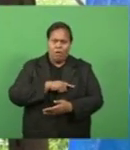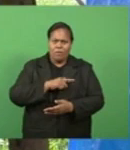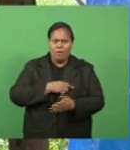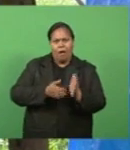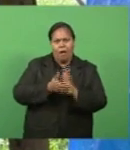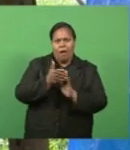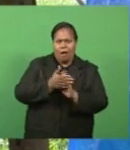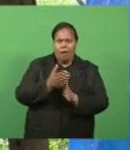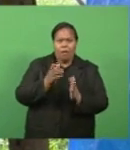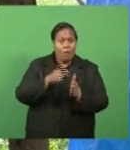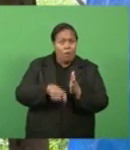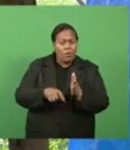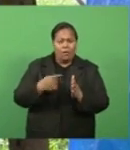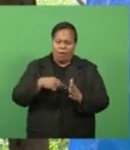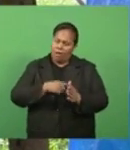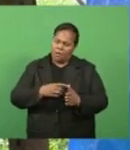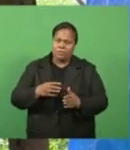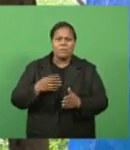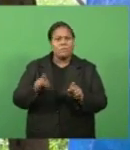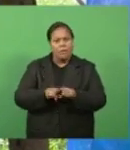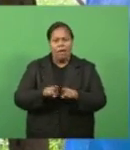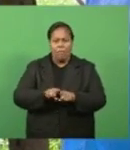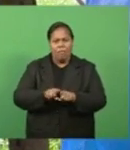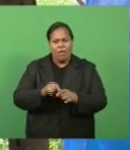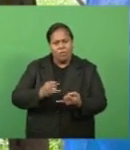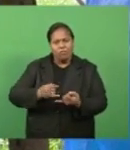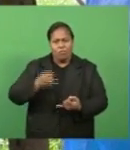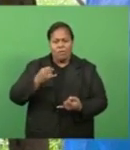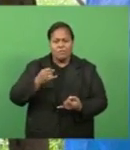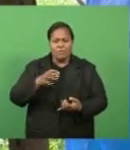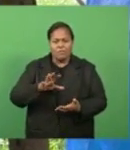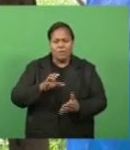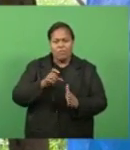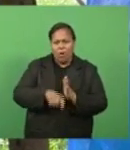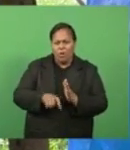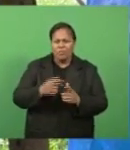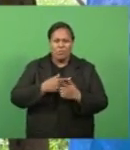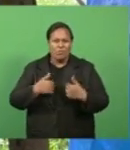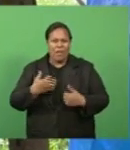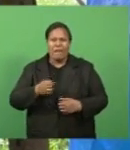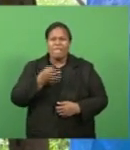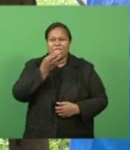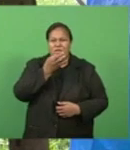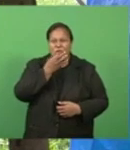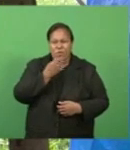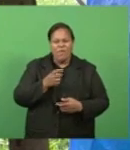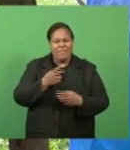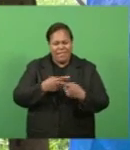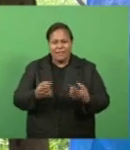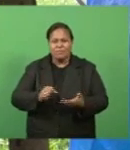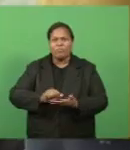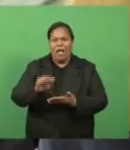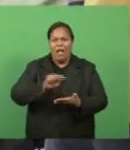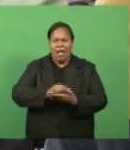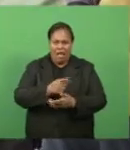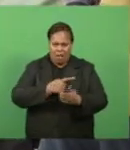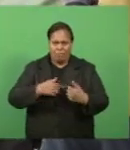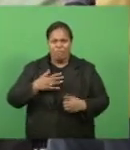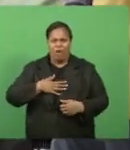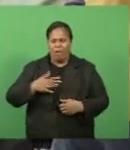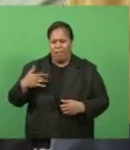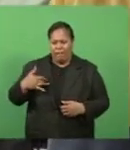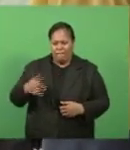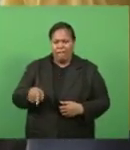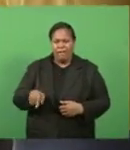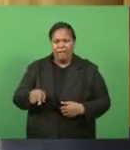well. However, we have no idea what is happening. We have little stuff left which we are selling and trying to make a living. This slowdown